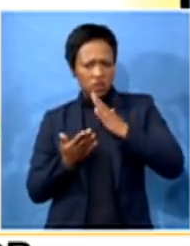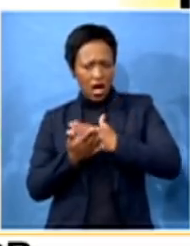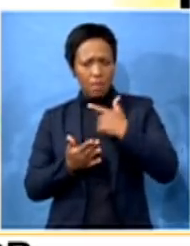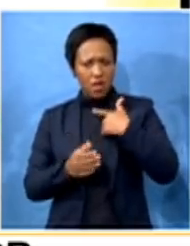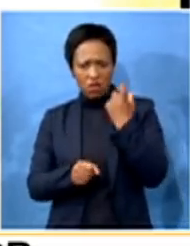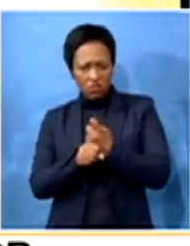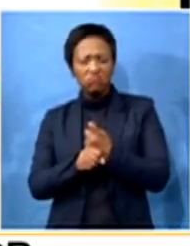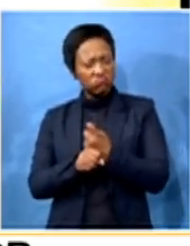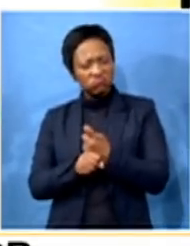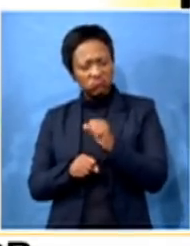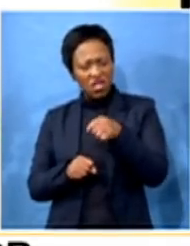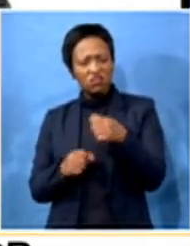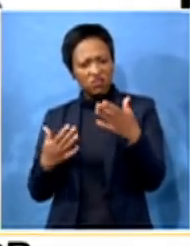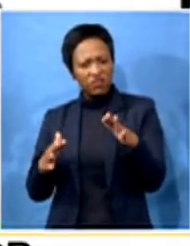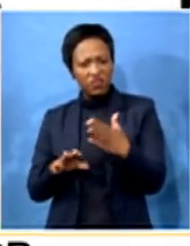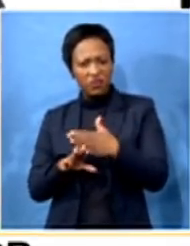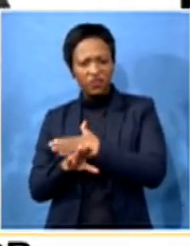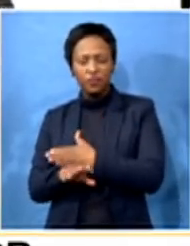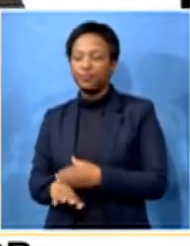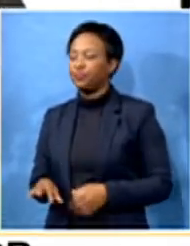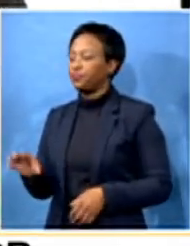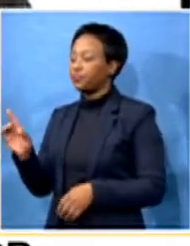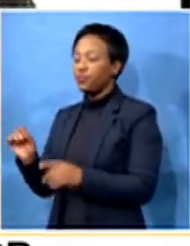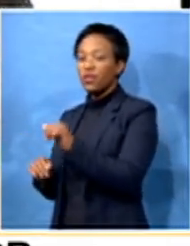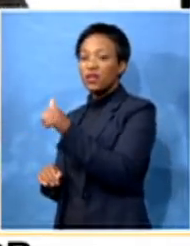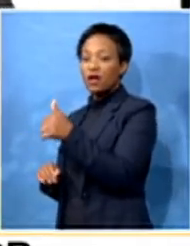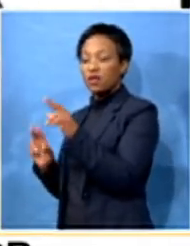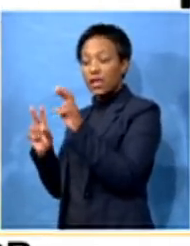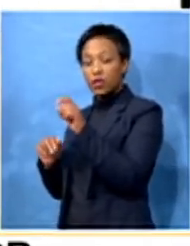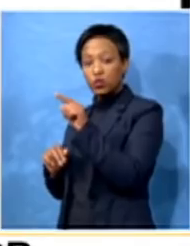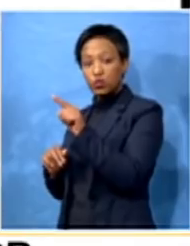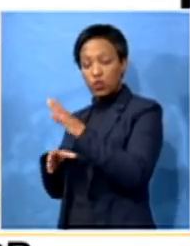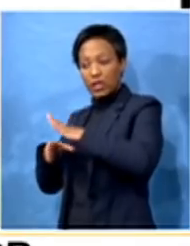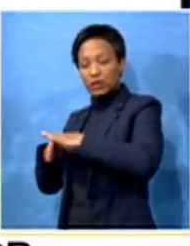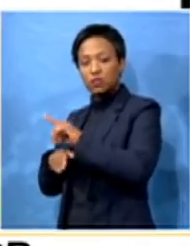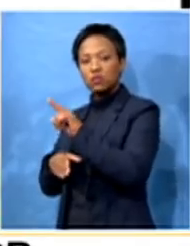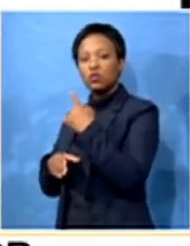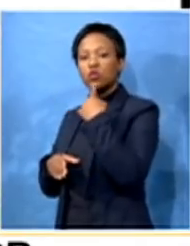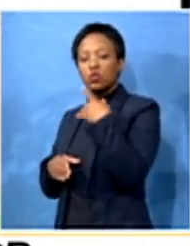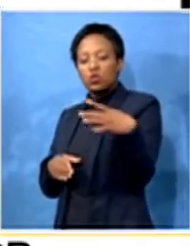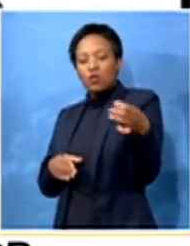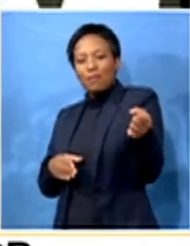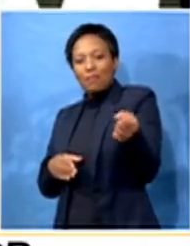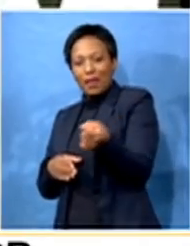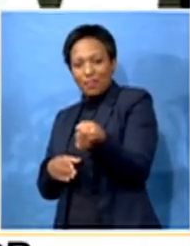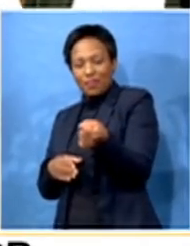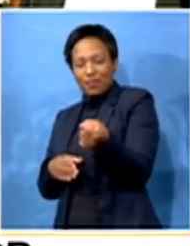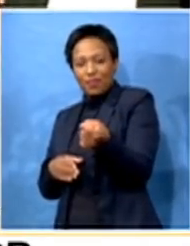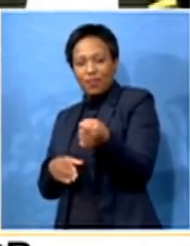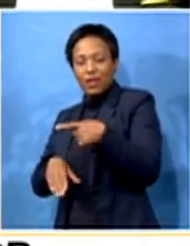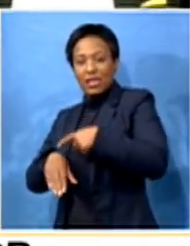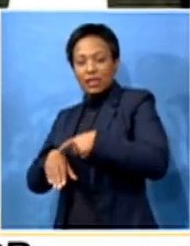alluding to. So, one of the other issues, one of the other reasons that you also deployed her was because of